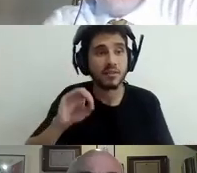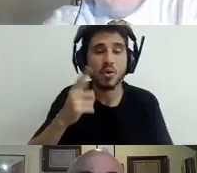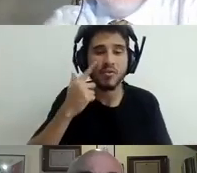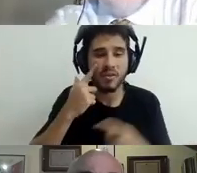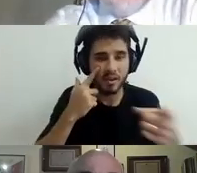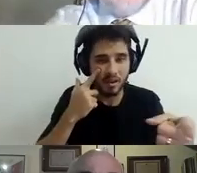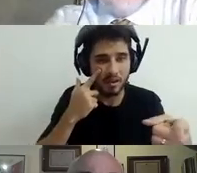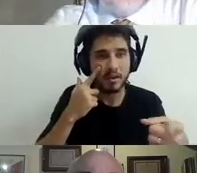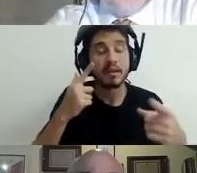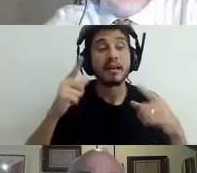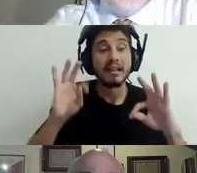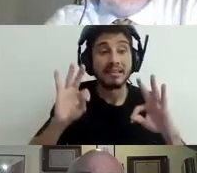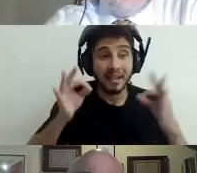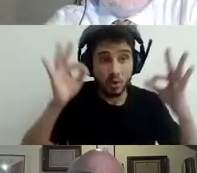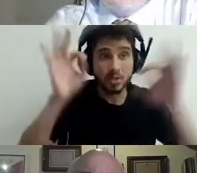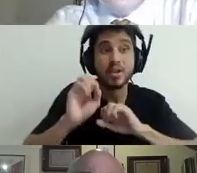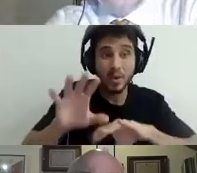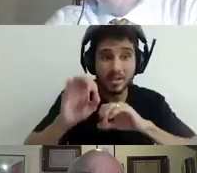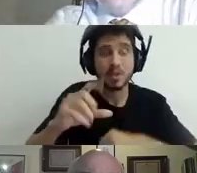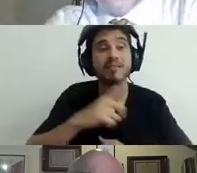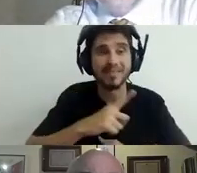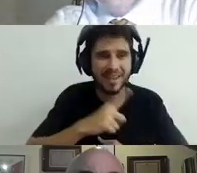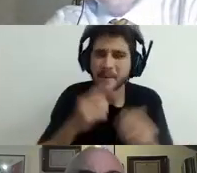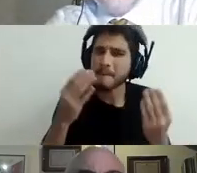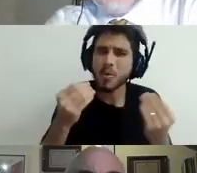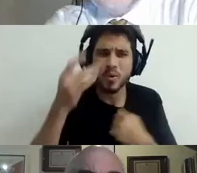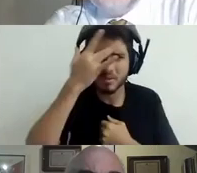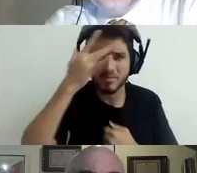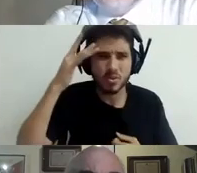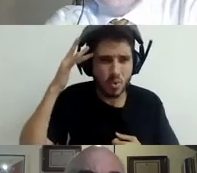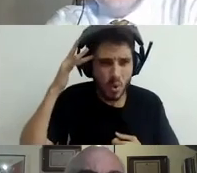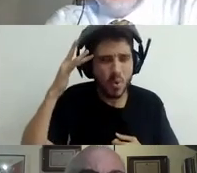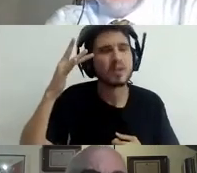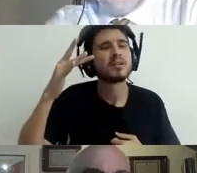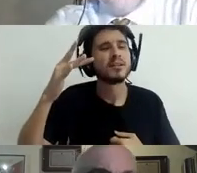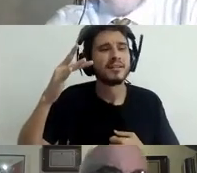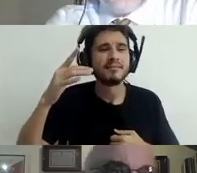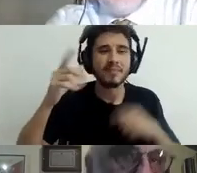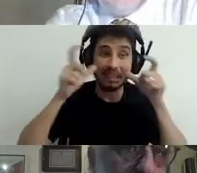of course, first of all, from private companies who see an enormous market opportunity.